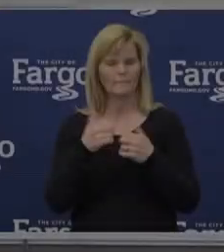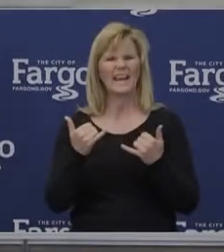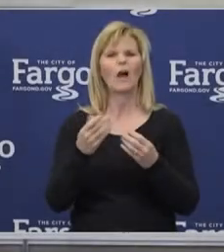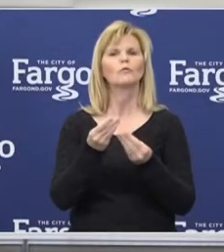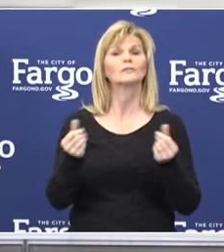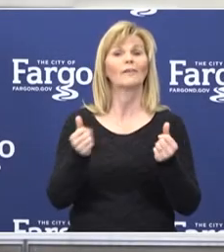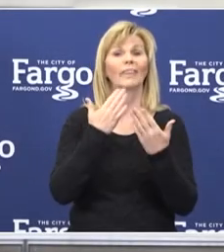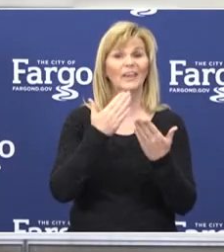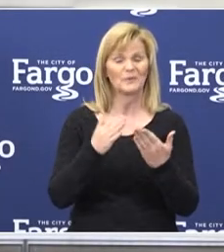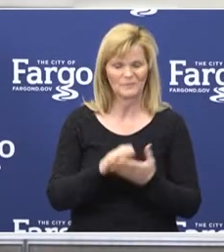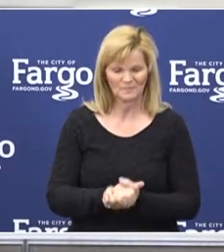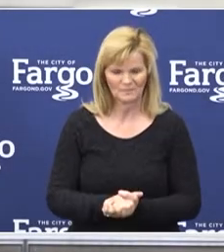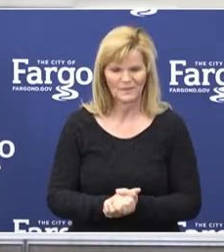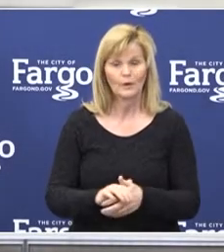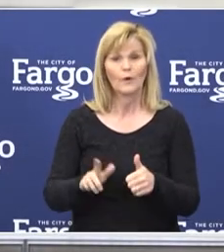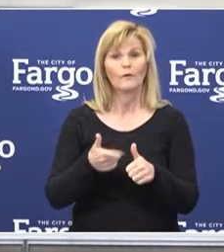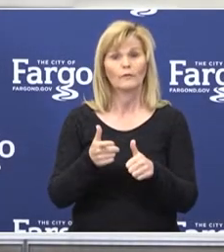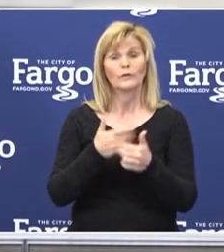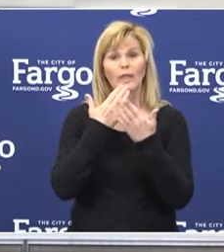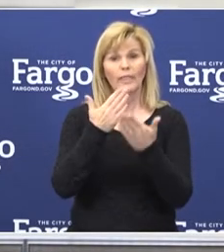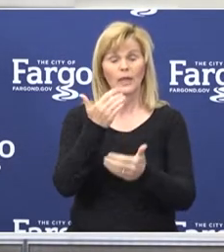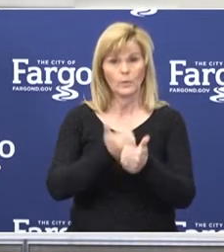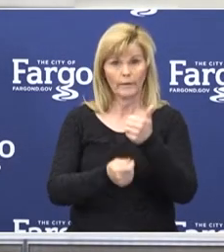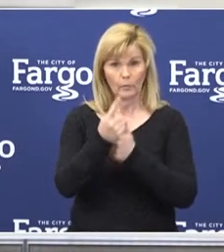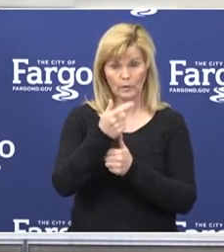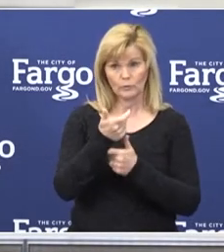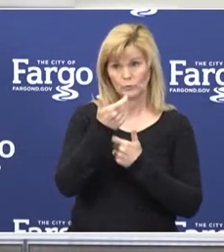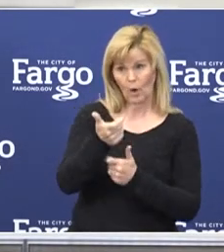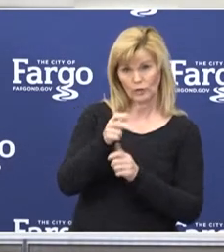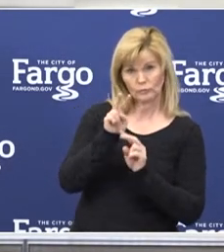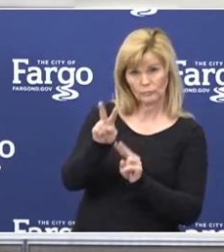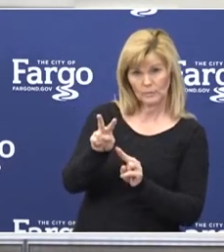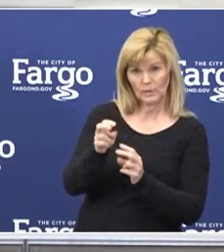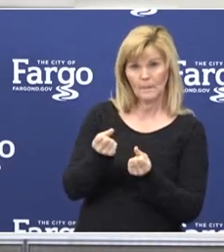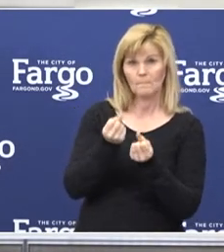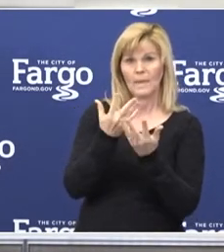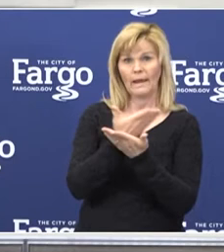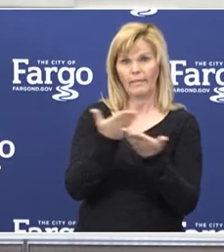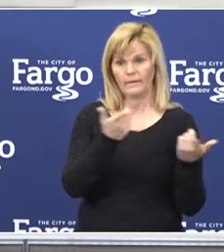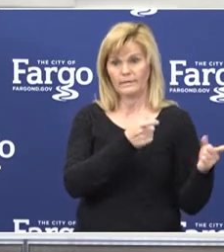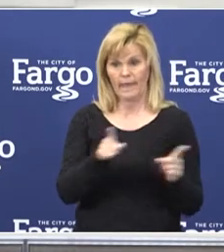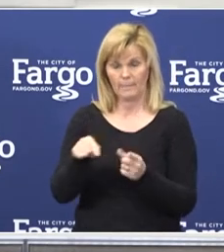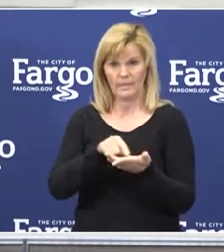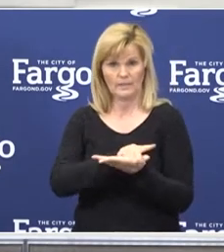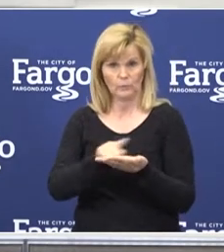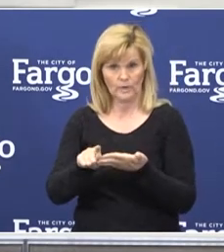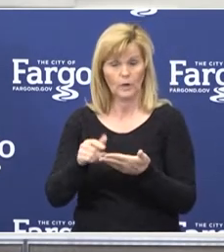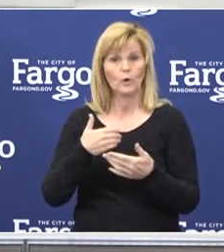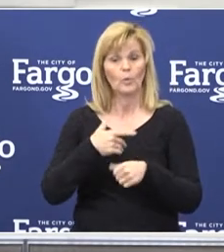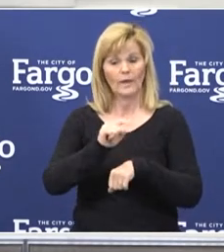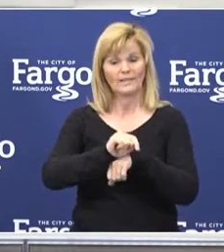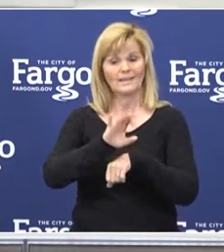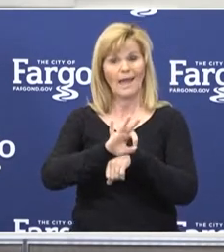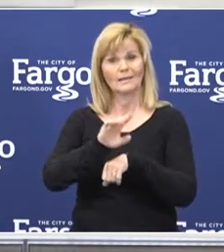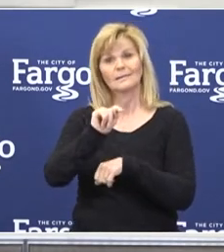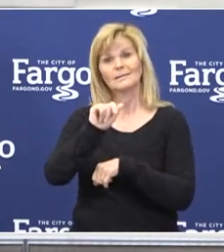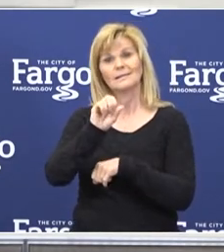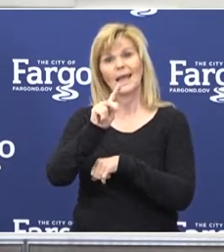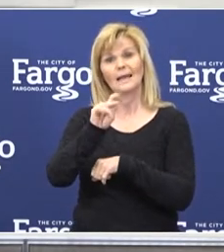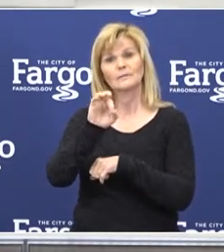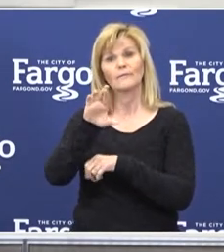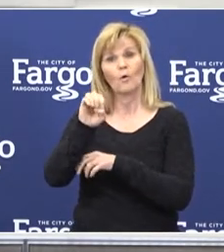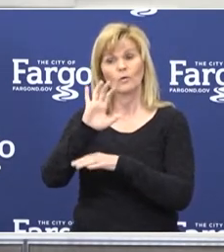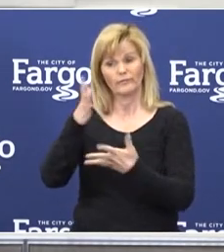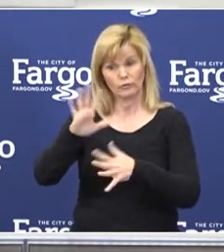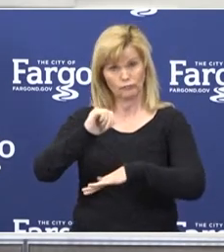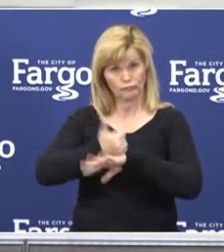First of all, thank you, everybody who's watching. We've had a lot of things that have happened this week. We have a task force that's formed, and we're going to talk about that today.